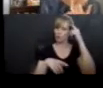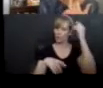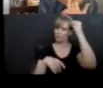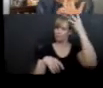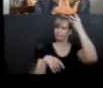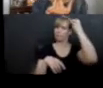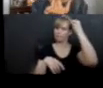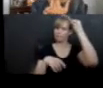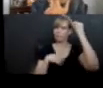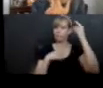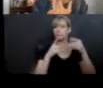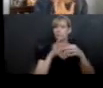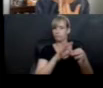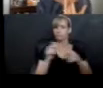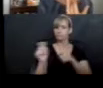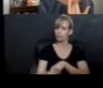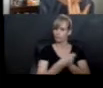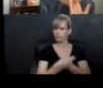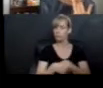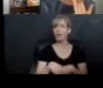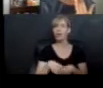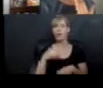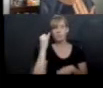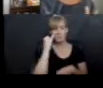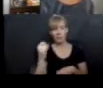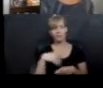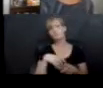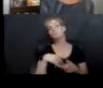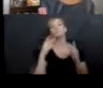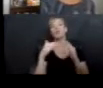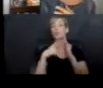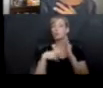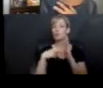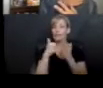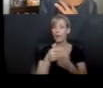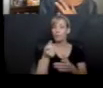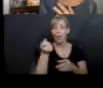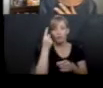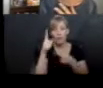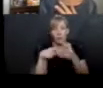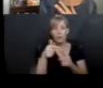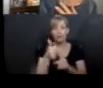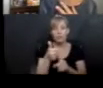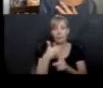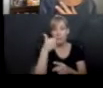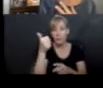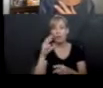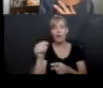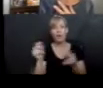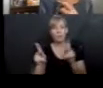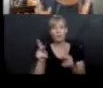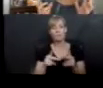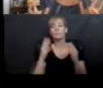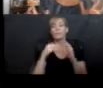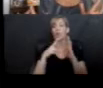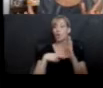diary, reading helps you understand yourself a little bit better. Reading helps you learn new words. So new vocabulary,